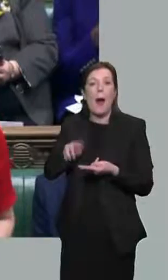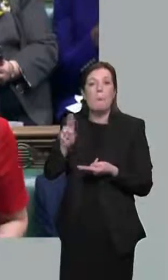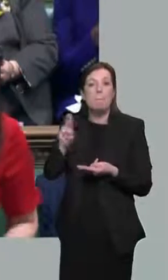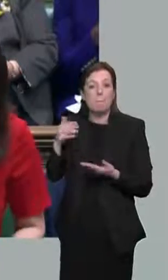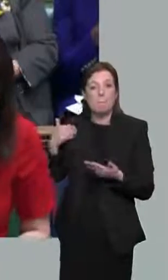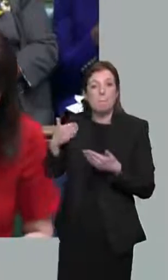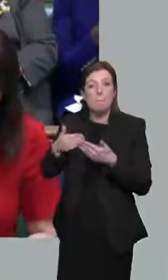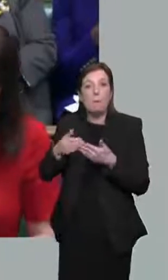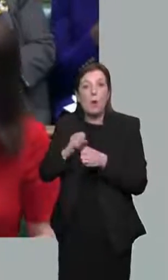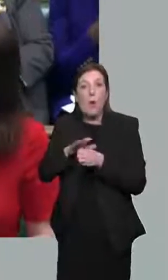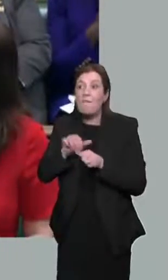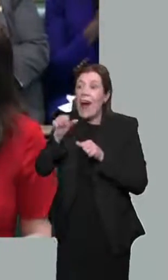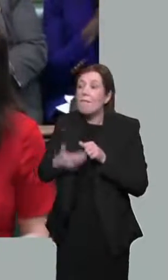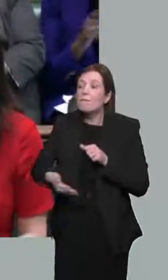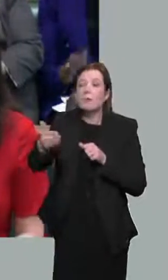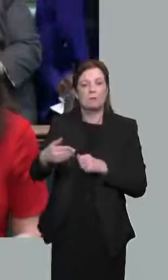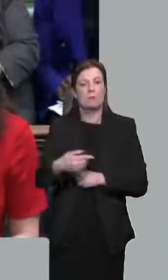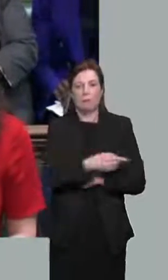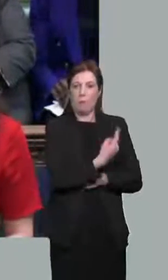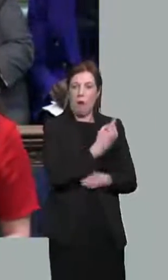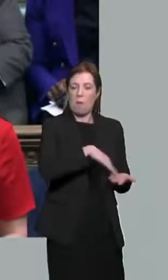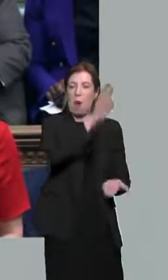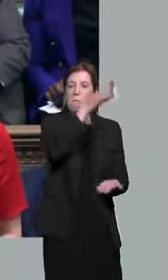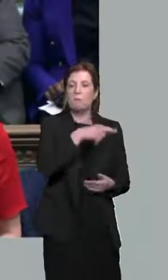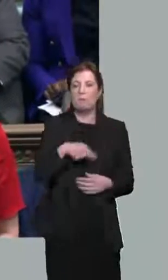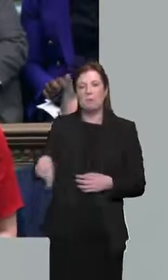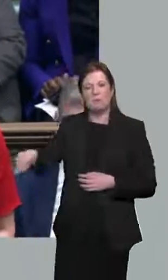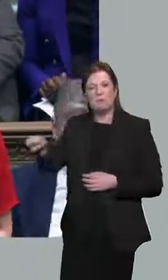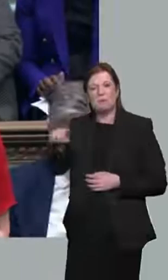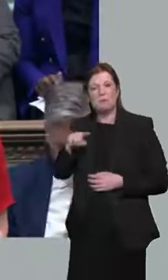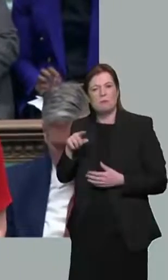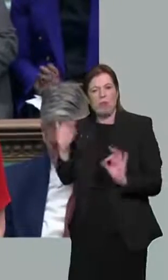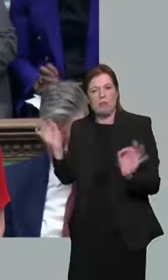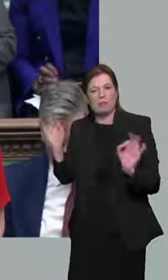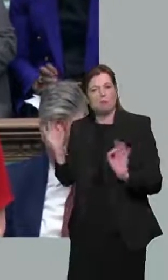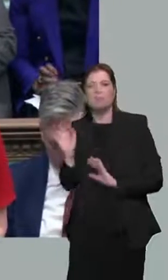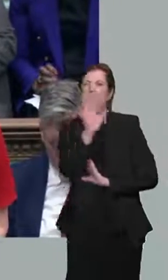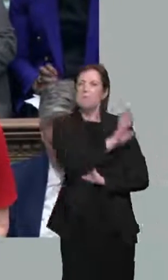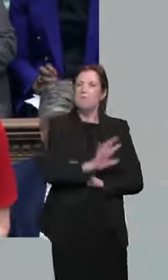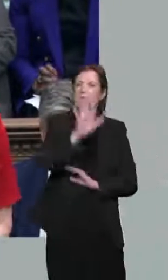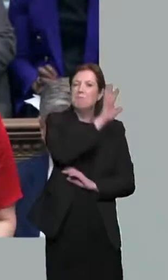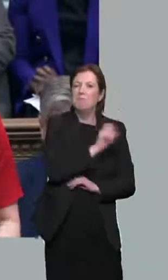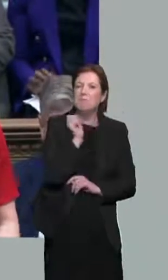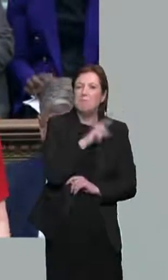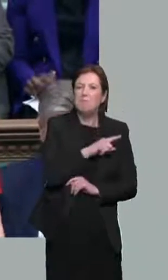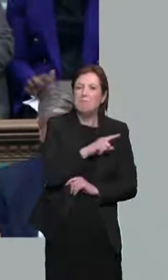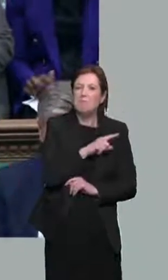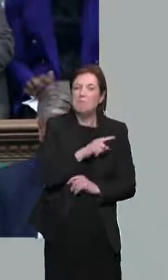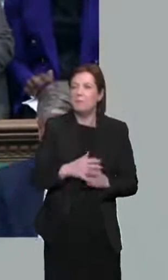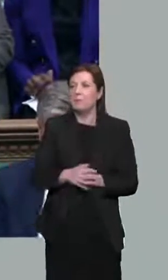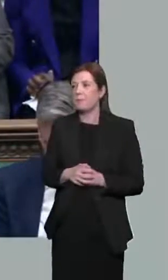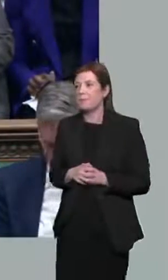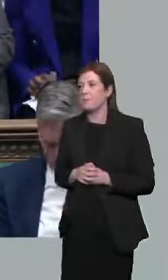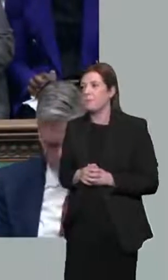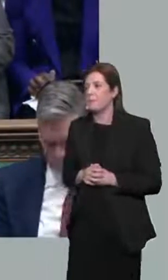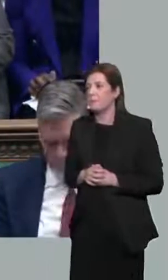crucial year of recovery. Curiouser and curiouser. As Alice climbs out